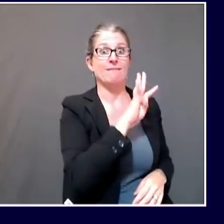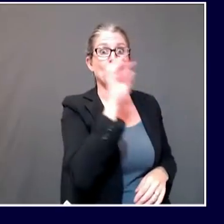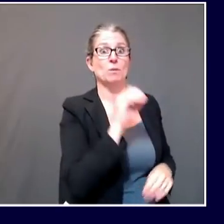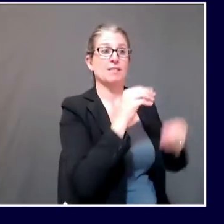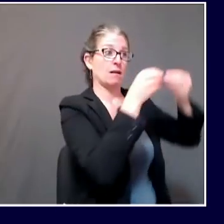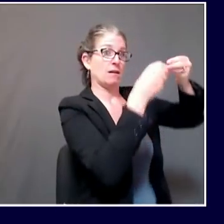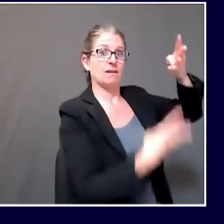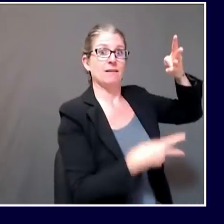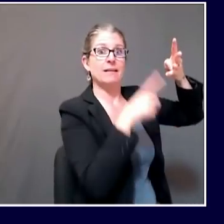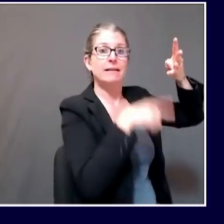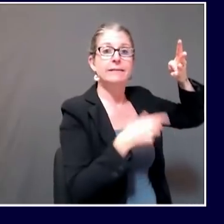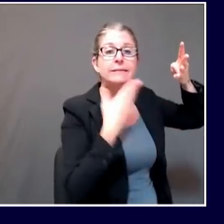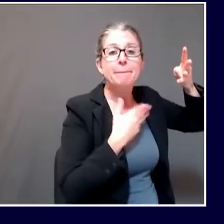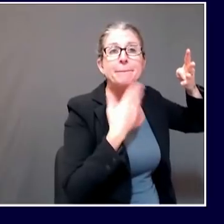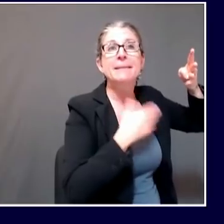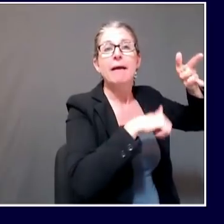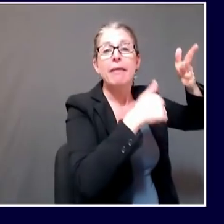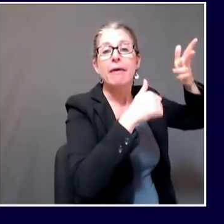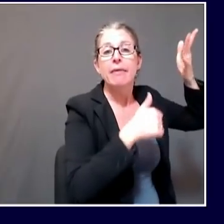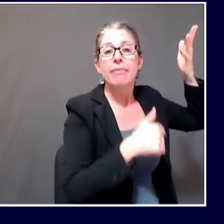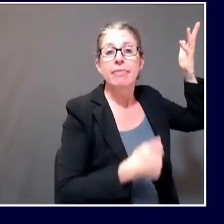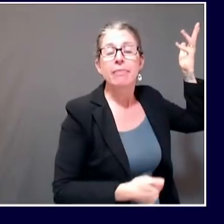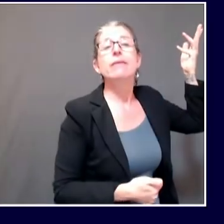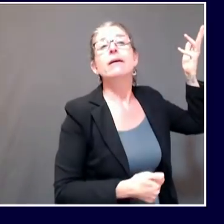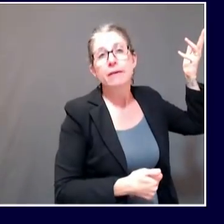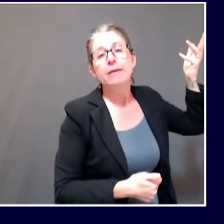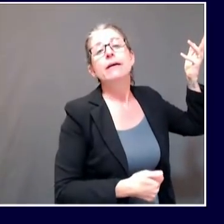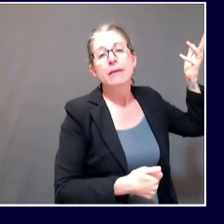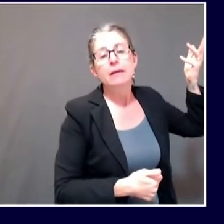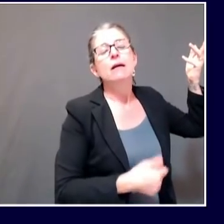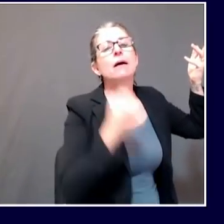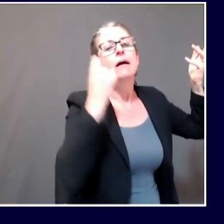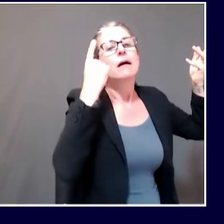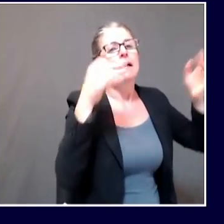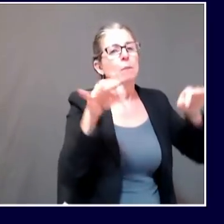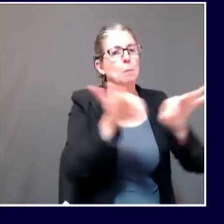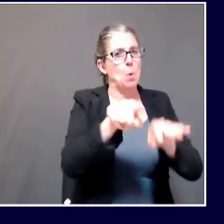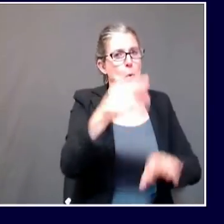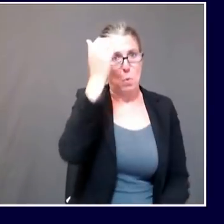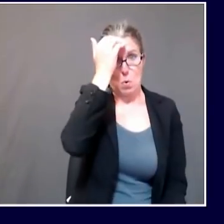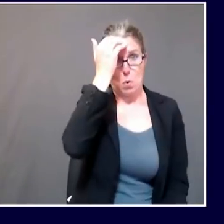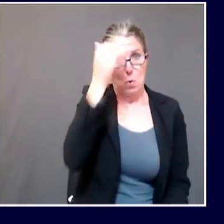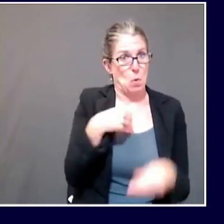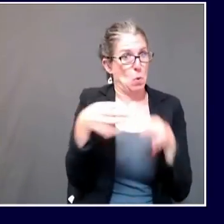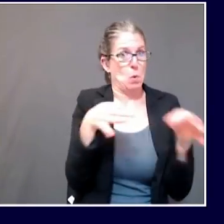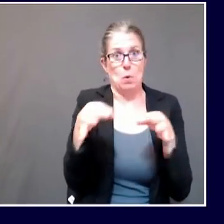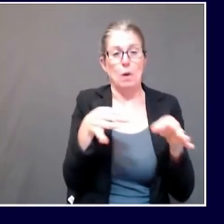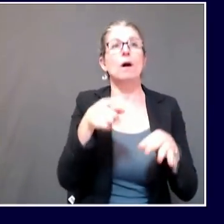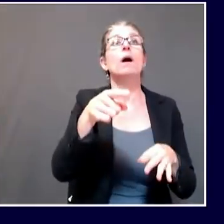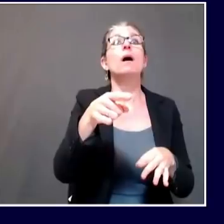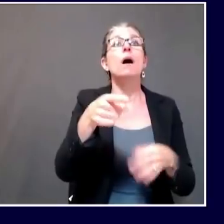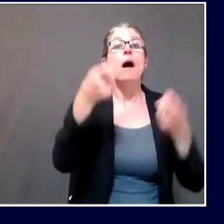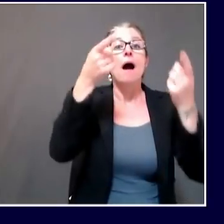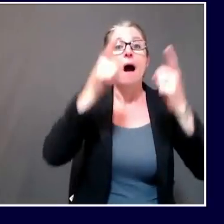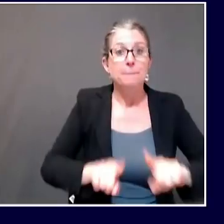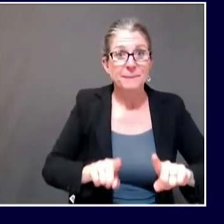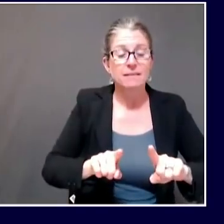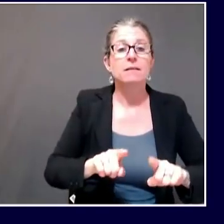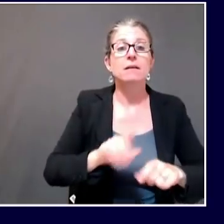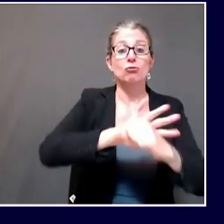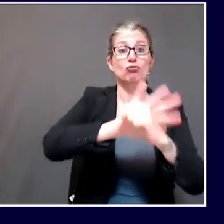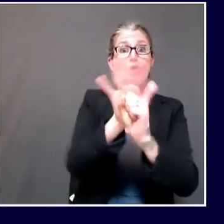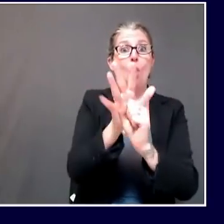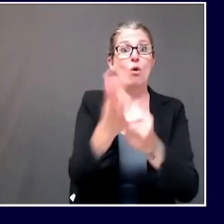adverse events like death. So, this is how any virus operates, whether it's COVID-19, influenza,